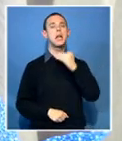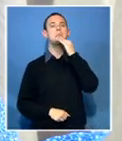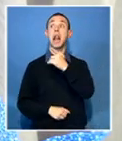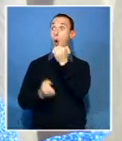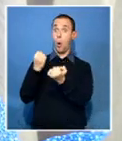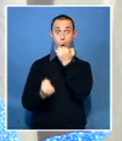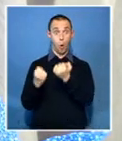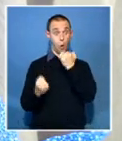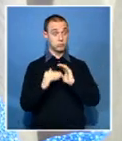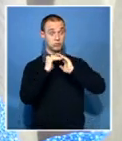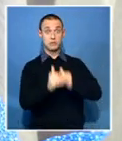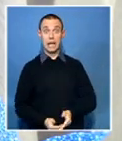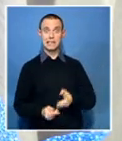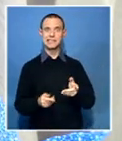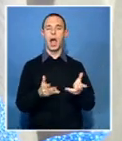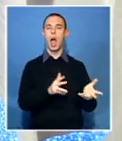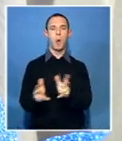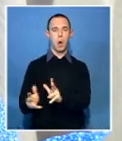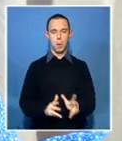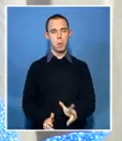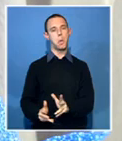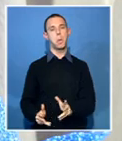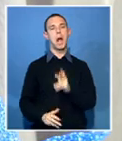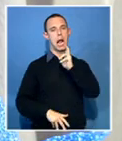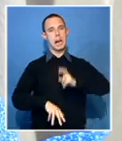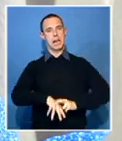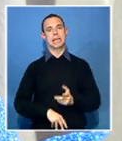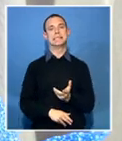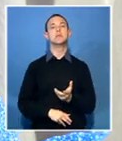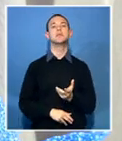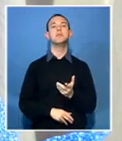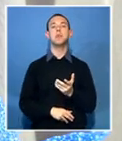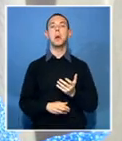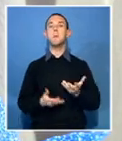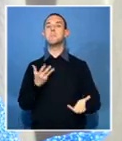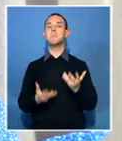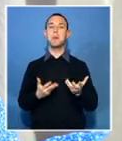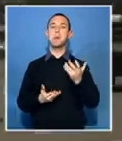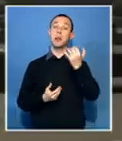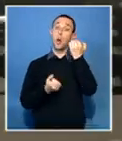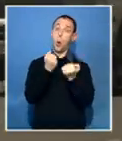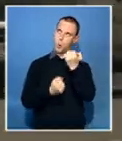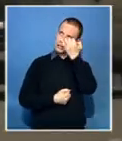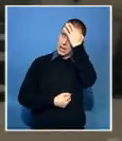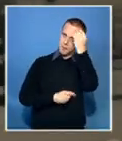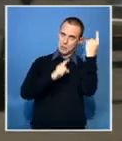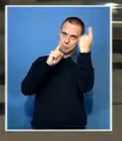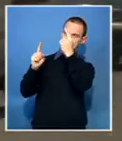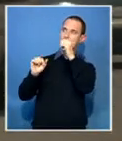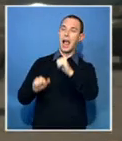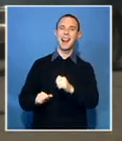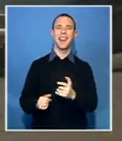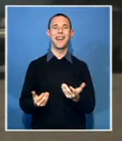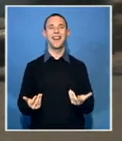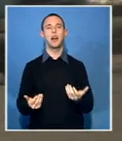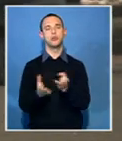them, after they pay some costs and so on, that the government might take its responsibilities more seriously. Police have